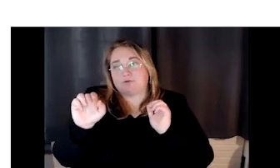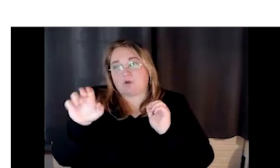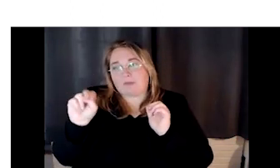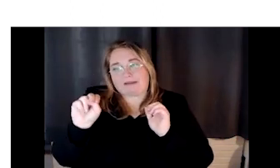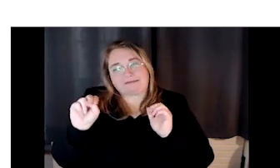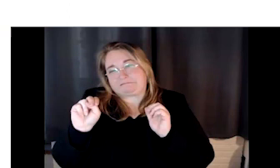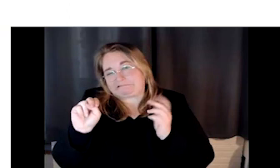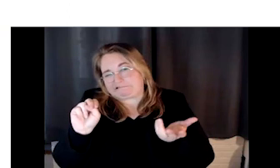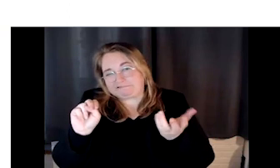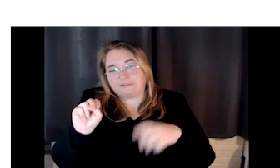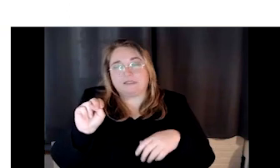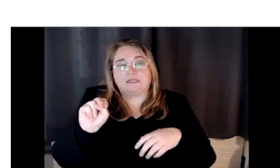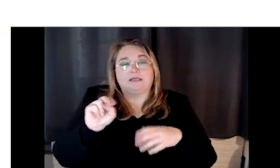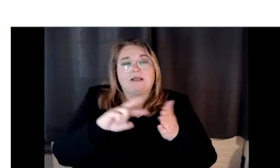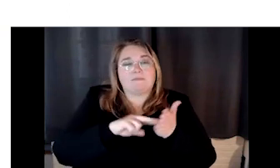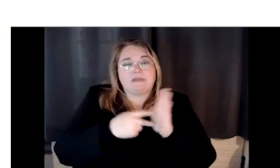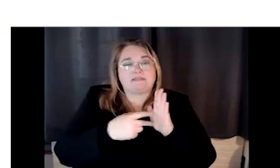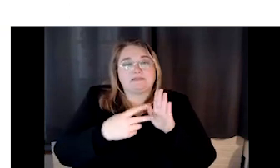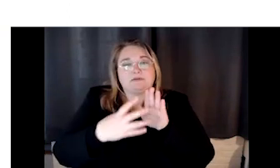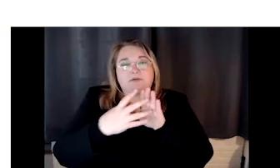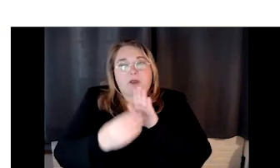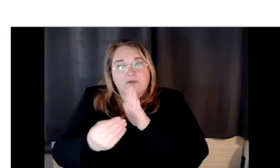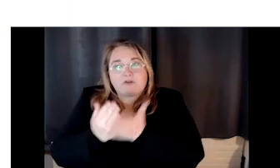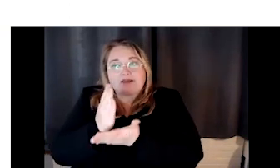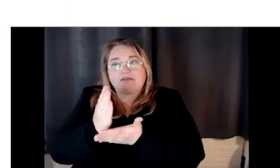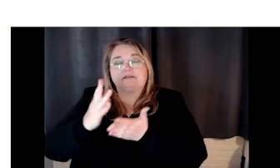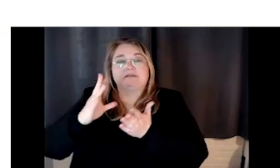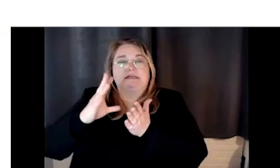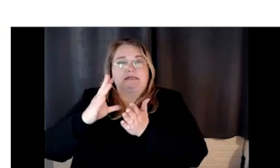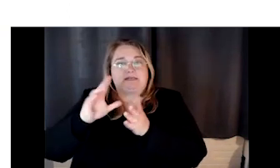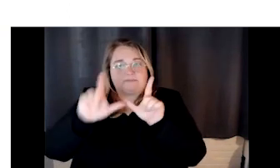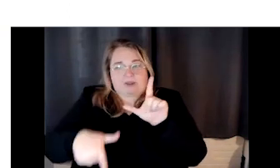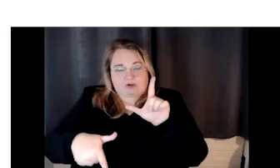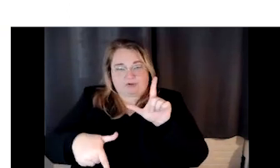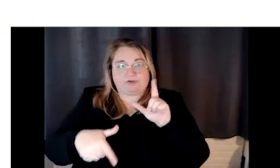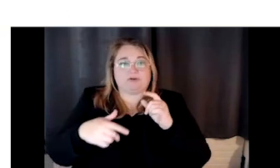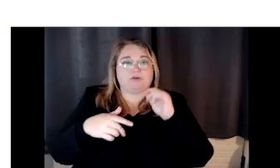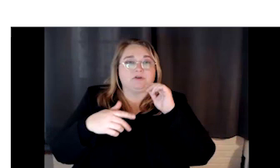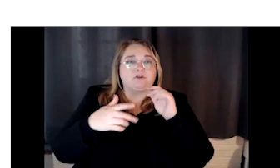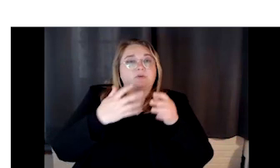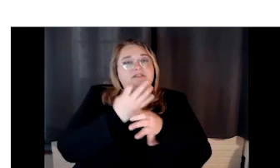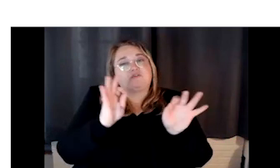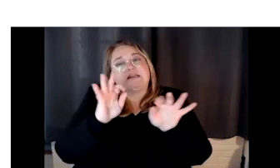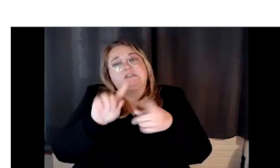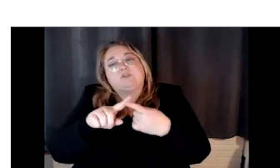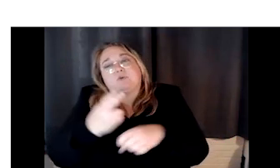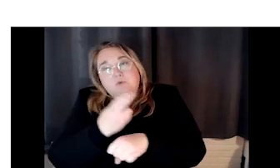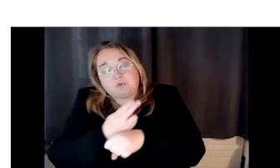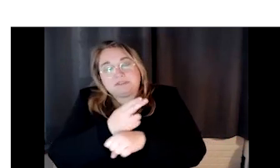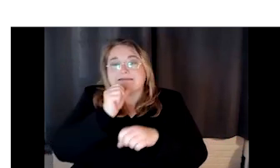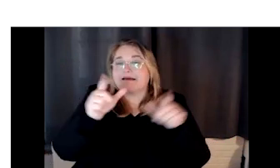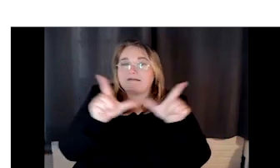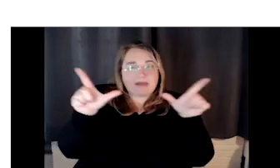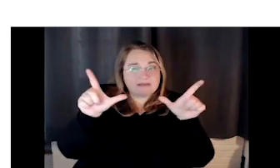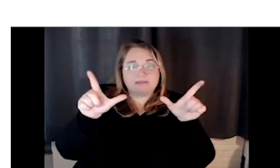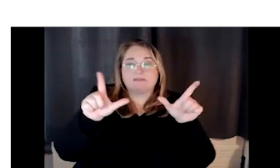has expired. It doesn't have a copyright on it, so it's free to use however you want. It's not a license. It's just sort of a designation and you can put